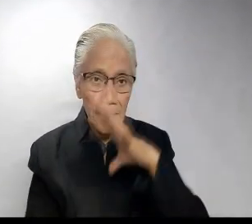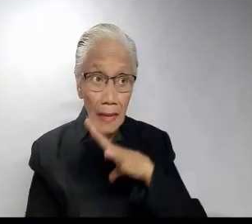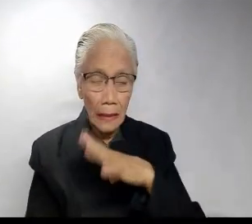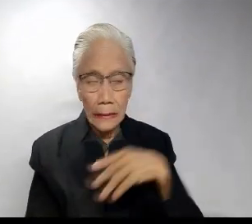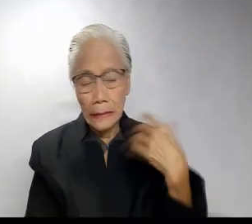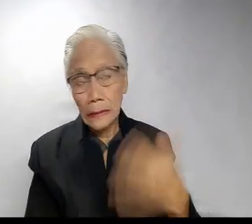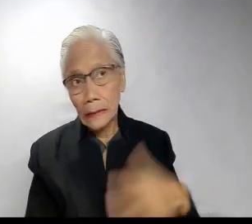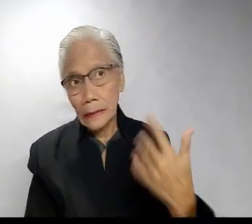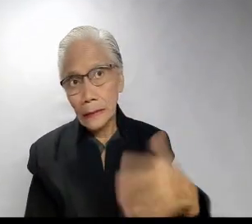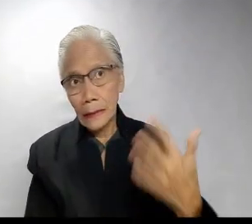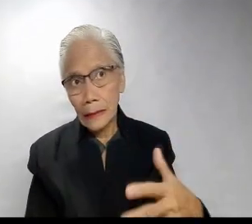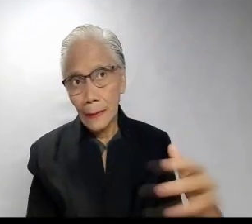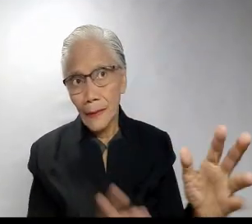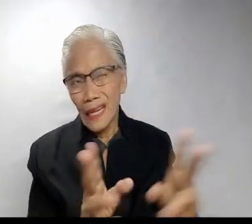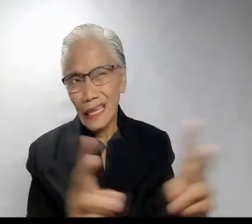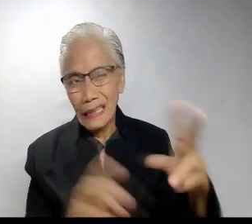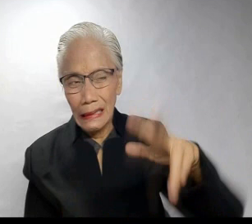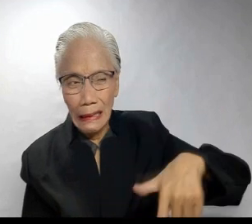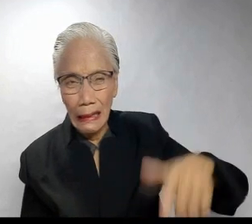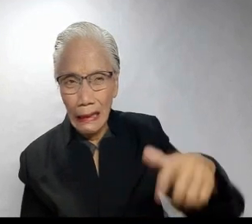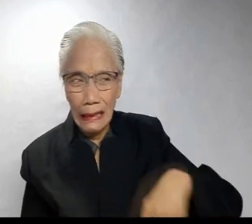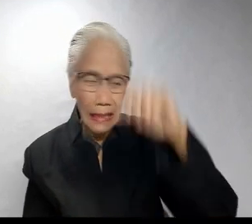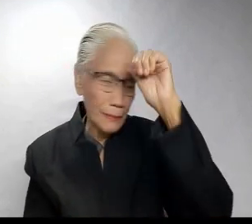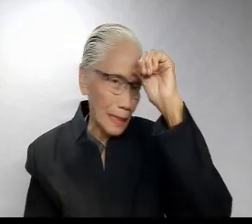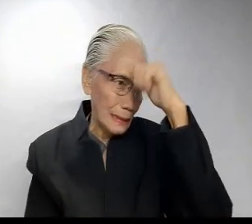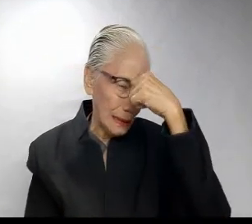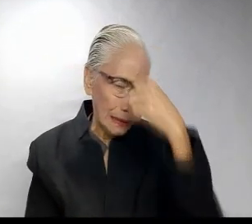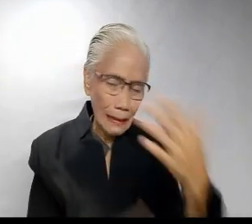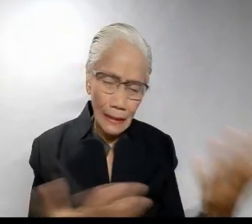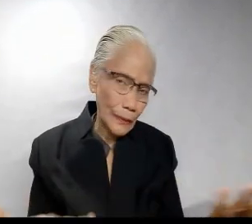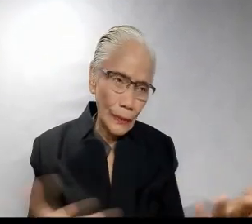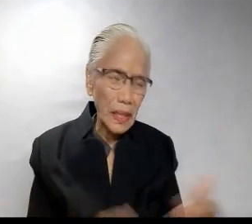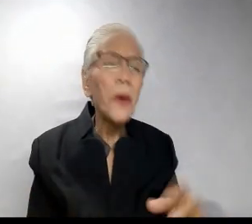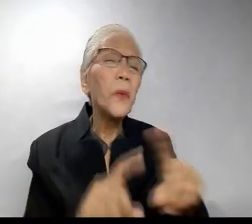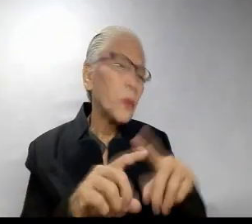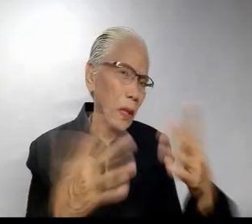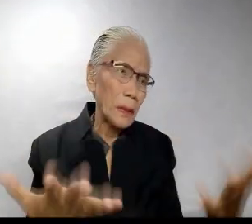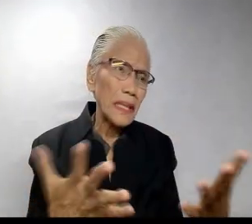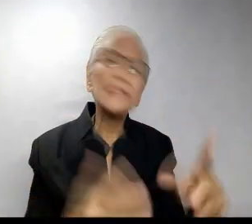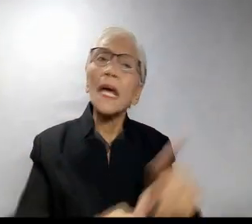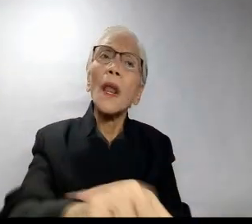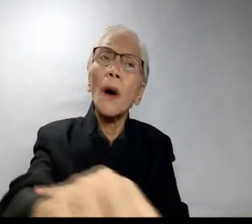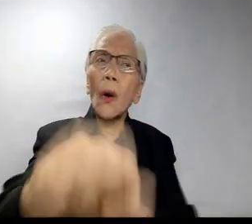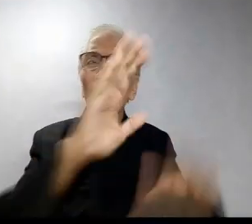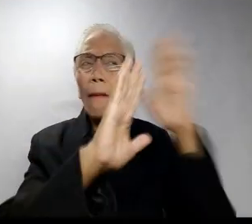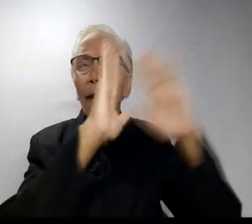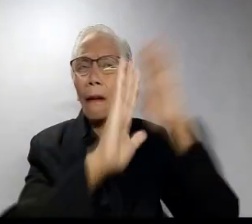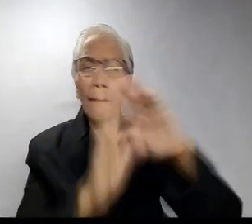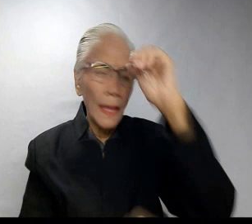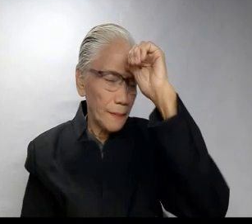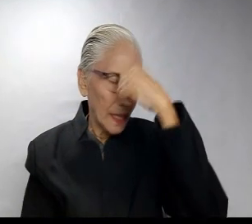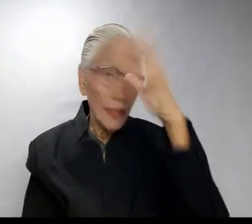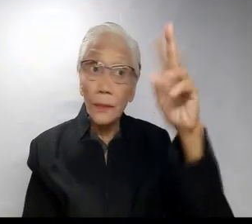men. Aray ko po, parang very late reminder na ito, ha? Well, matagal ng reminder yan,